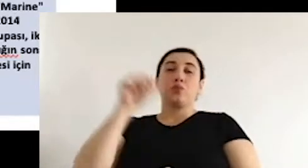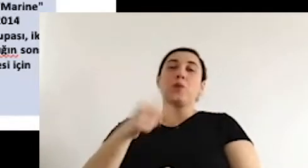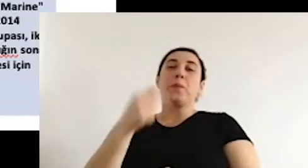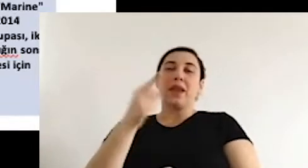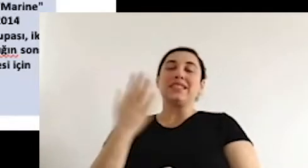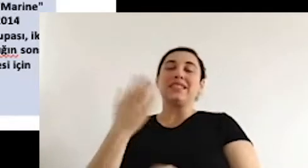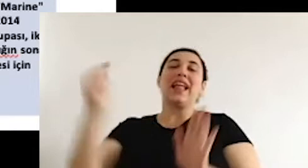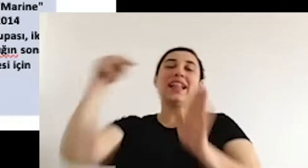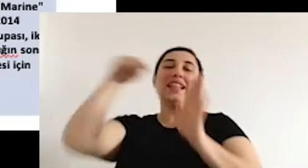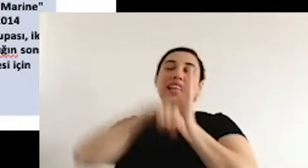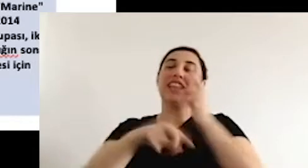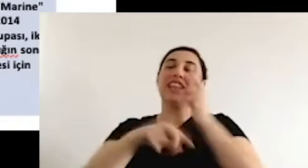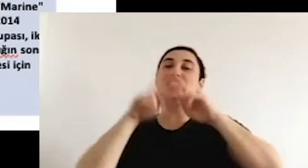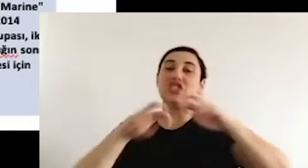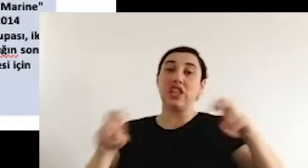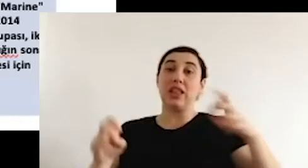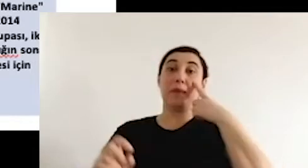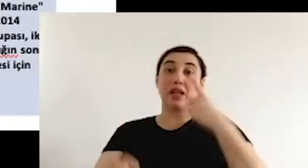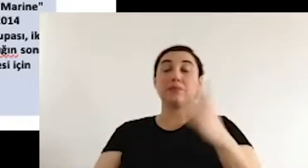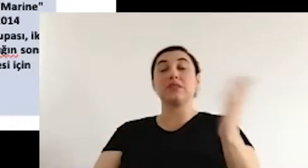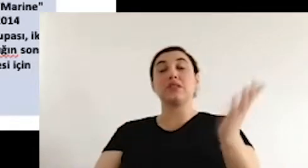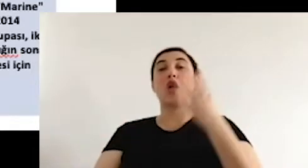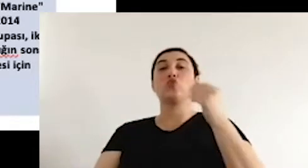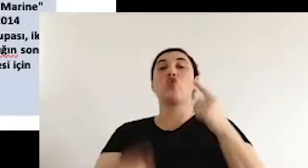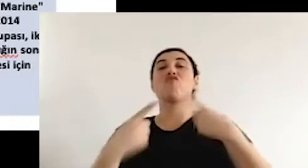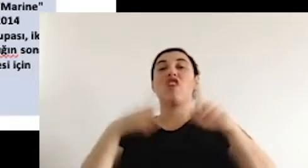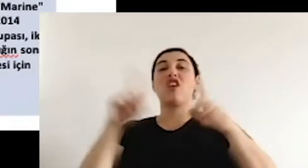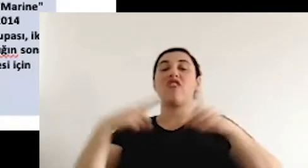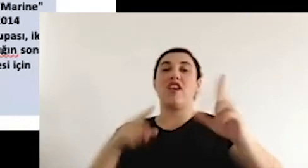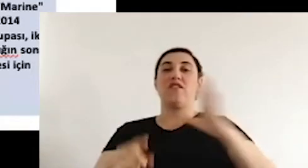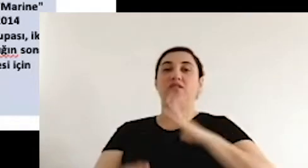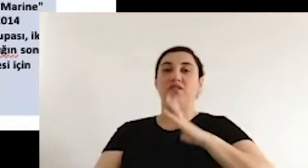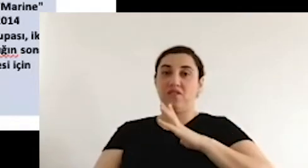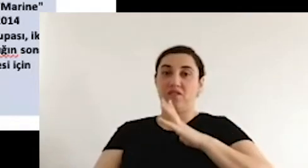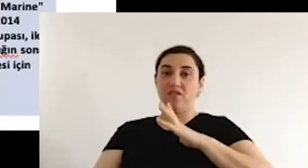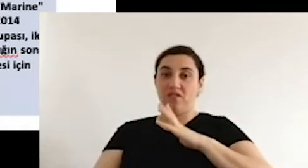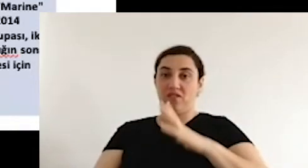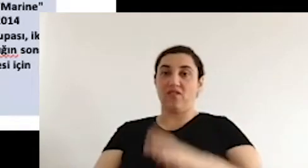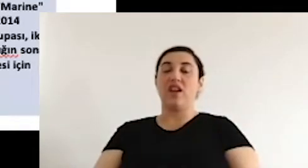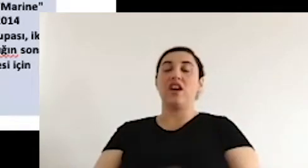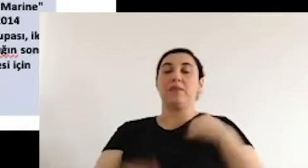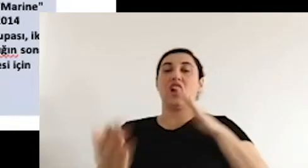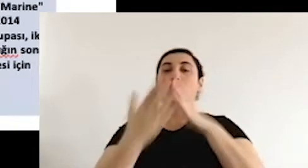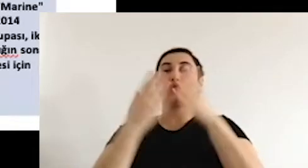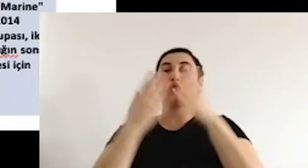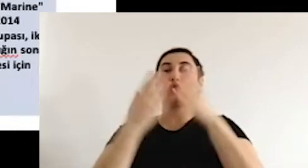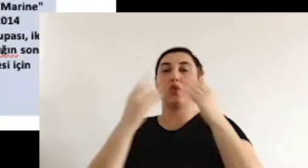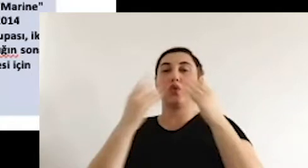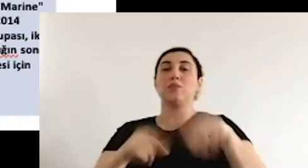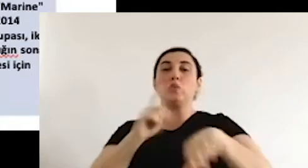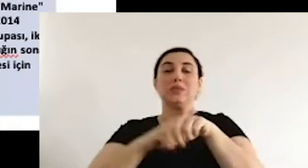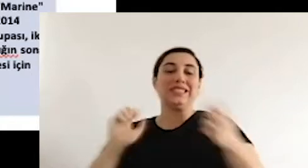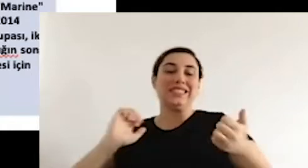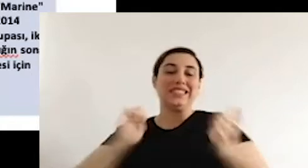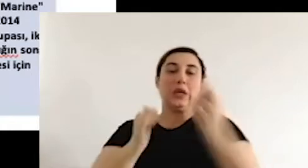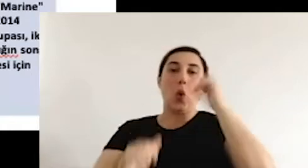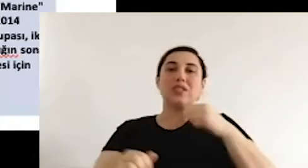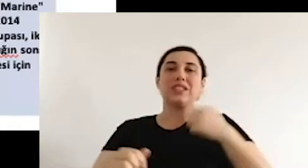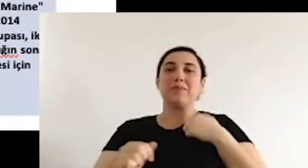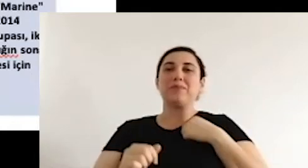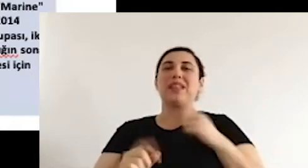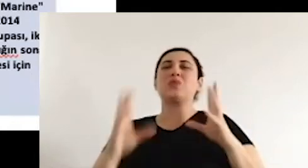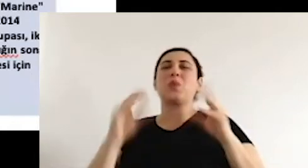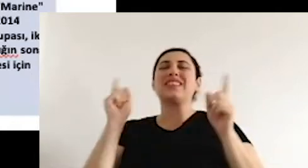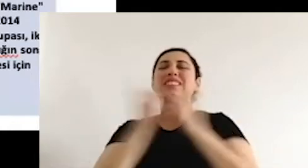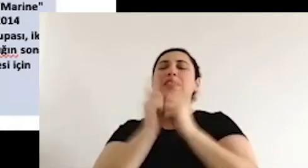Moroccan or French. They cannot be both of them at the same time. So, since we have time constraints, I